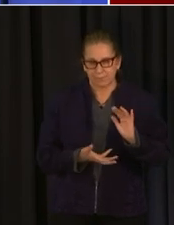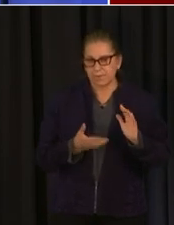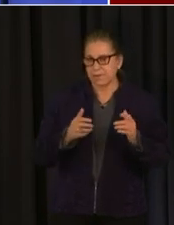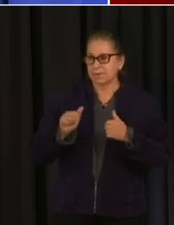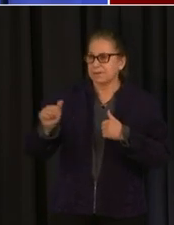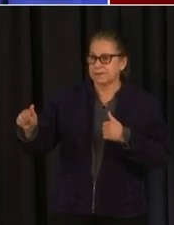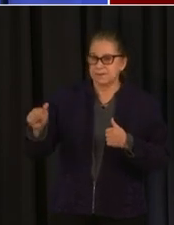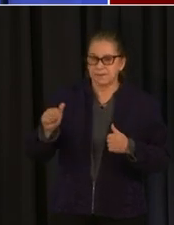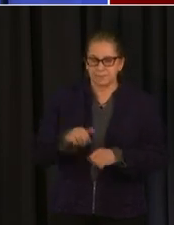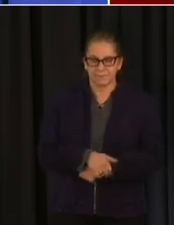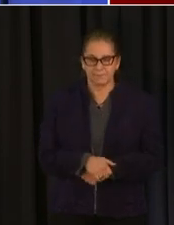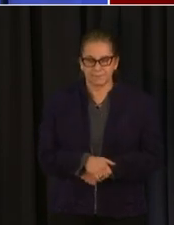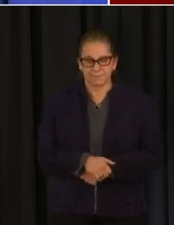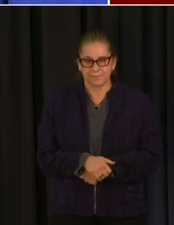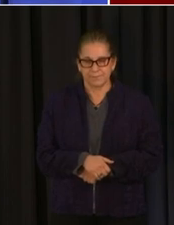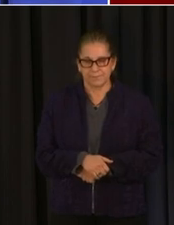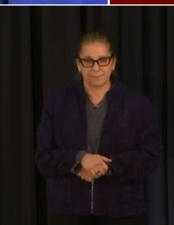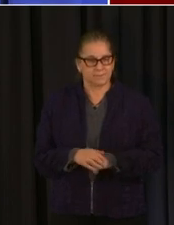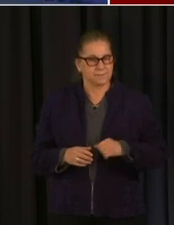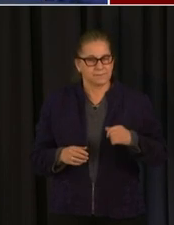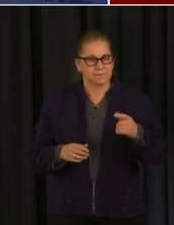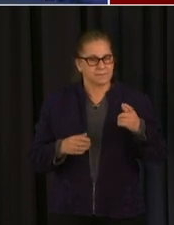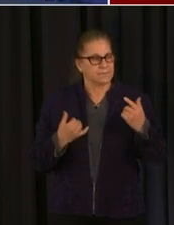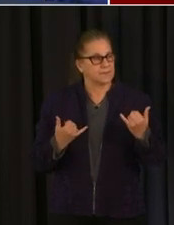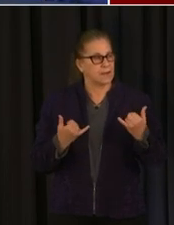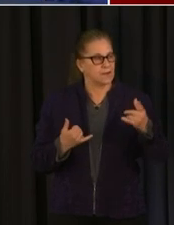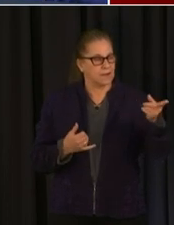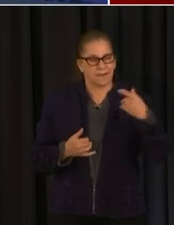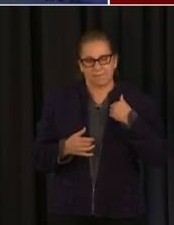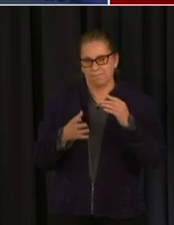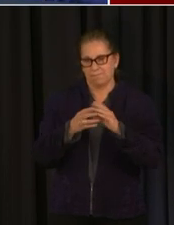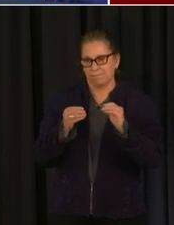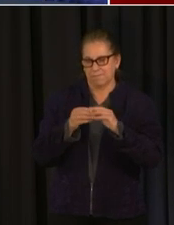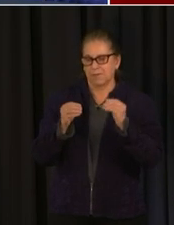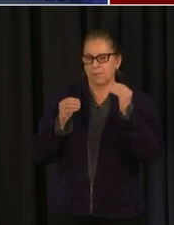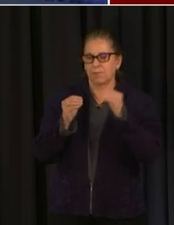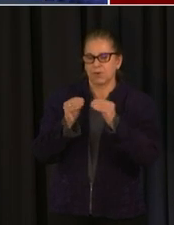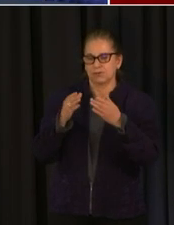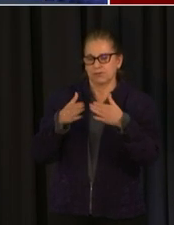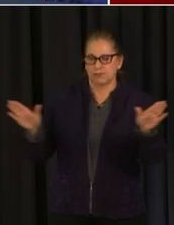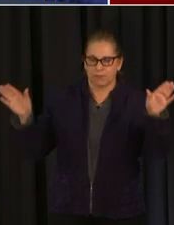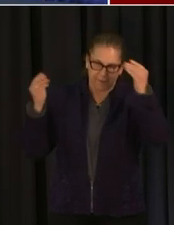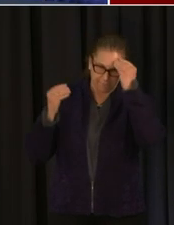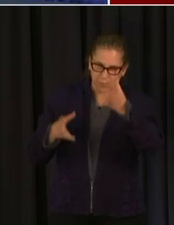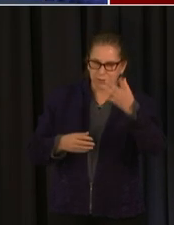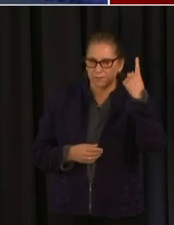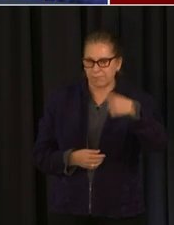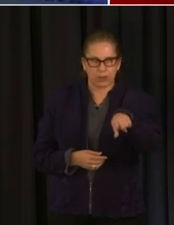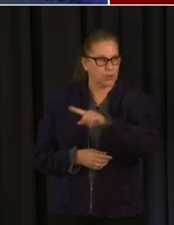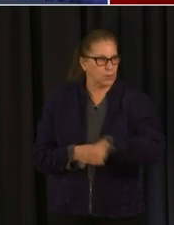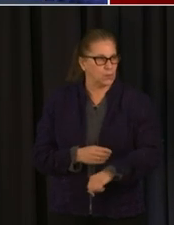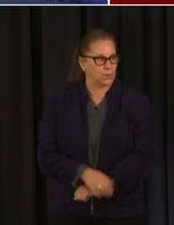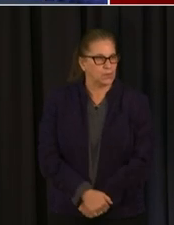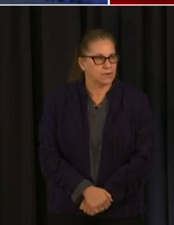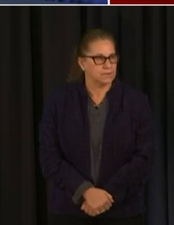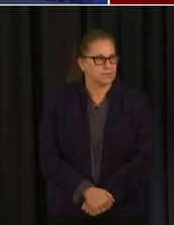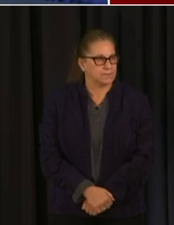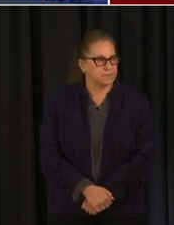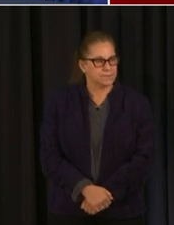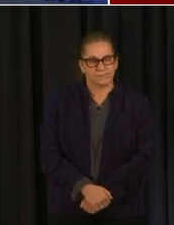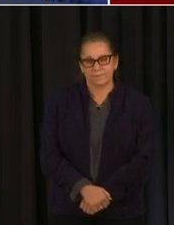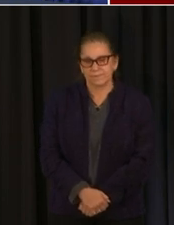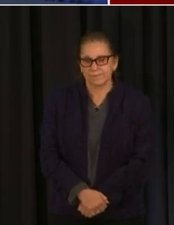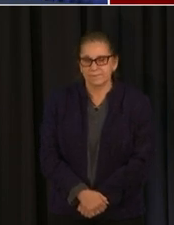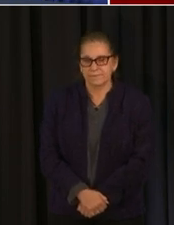guidance sure thank you madam mayor uh our approach over the past several months or the past year actually has been to uh